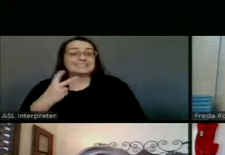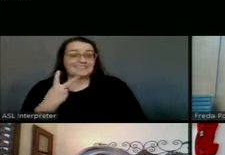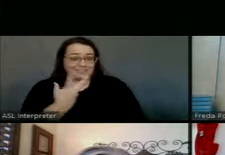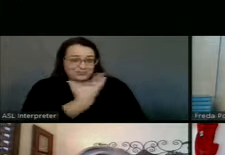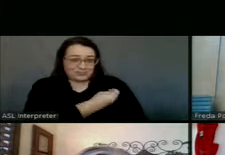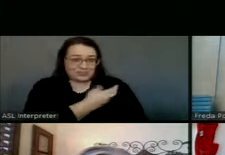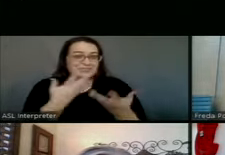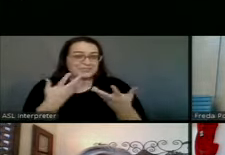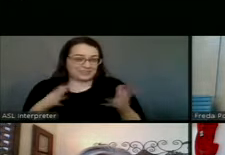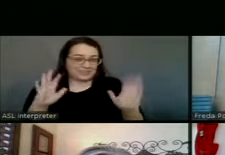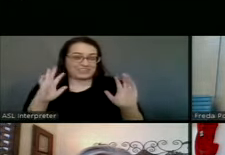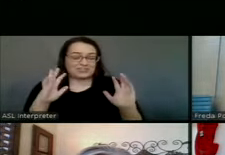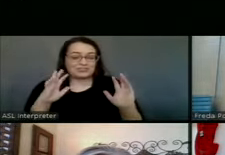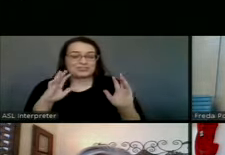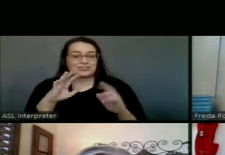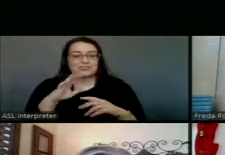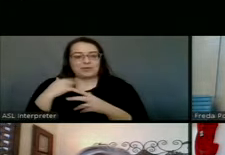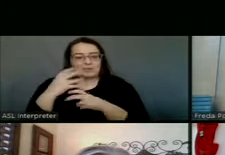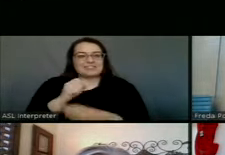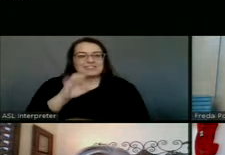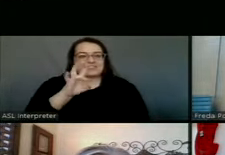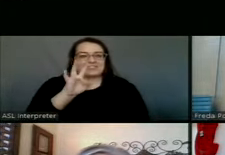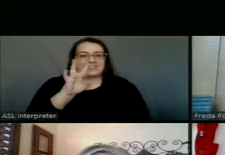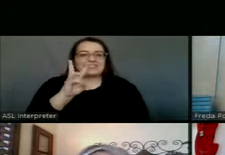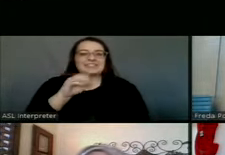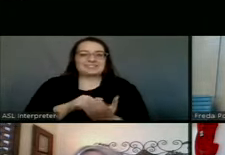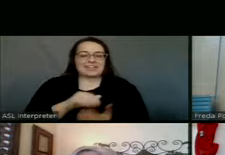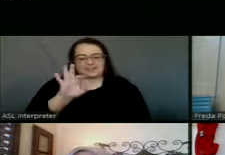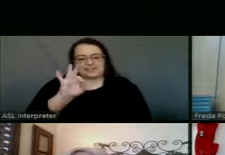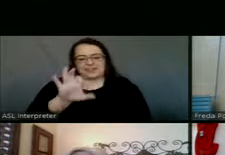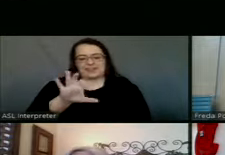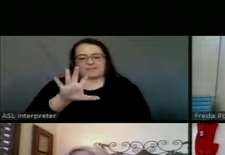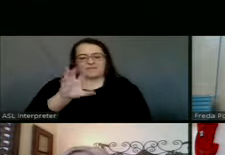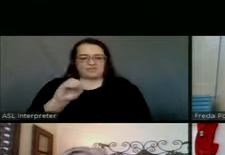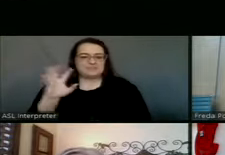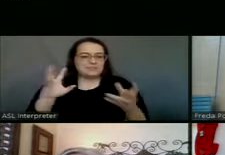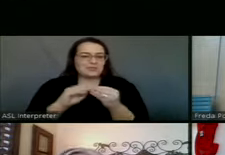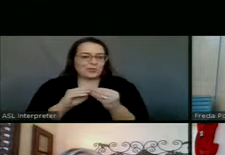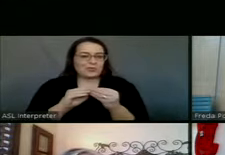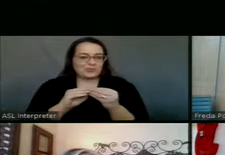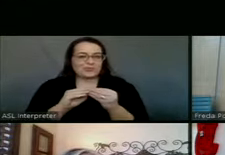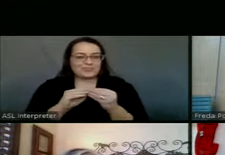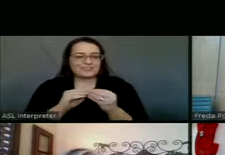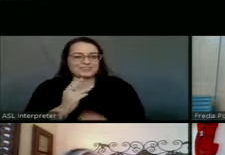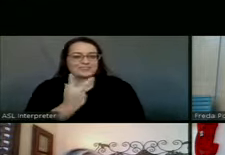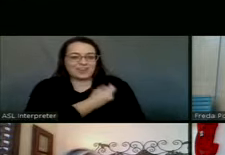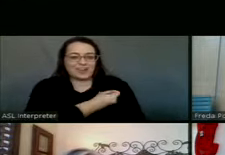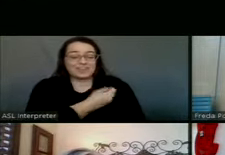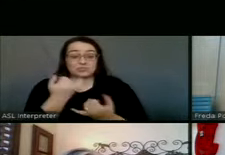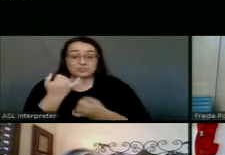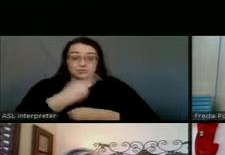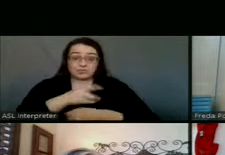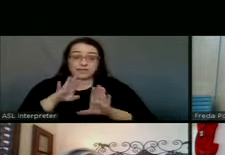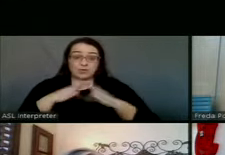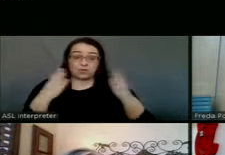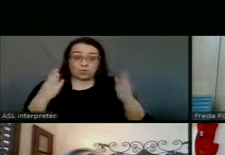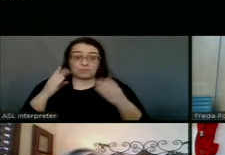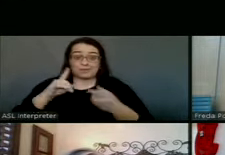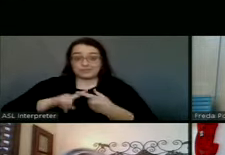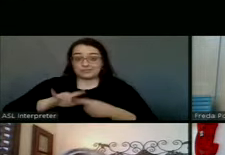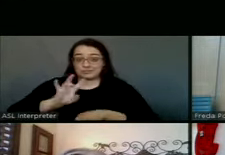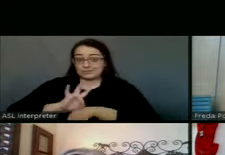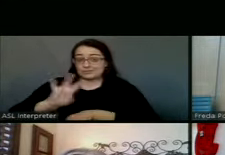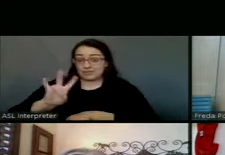of the received 76,950 total doses. Today, we'll be open until 7.